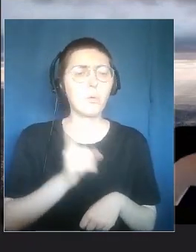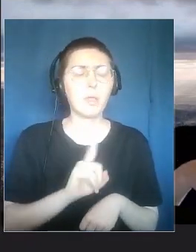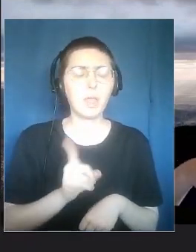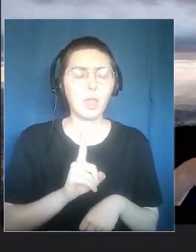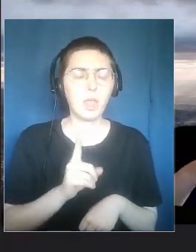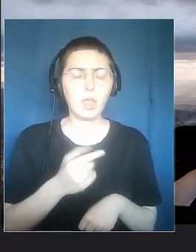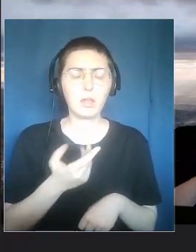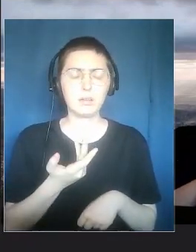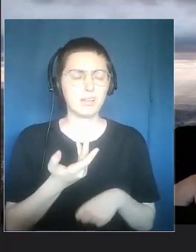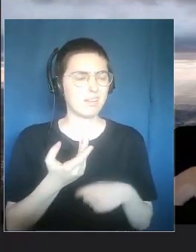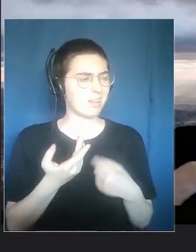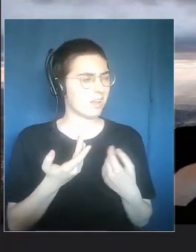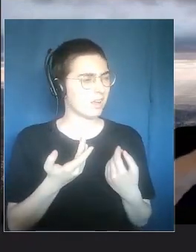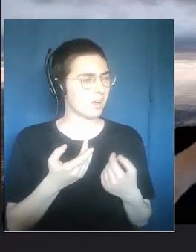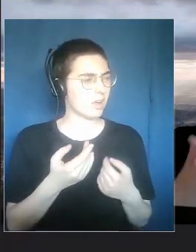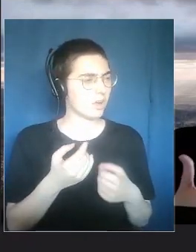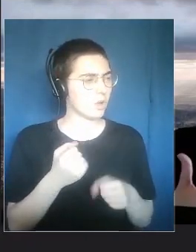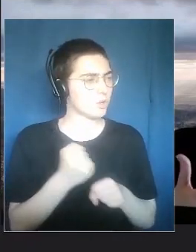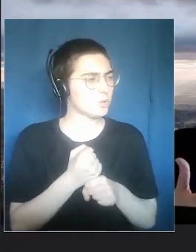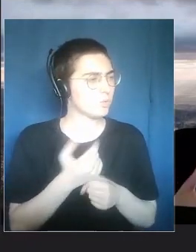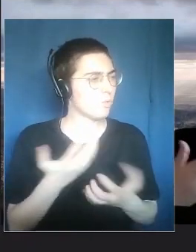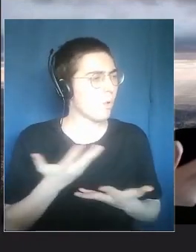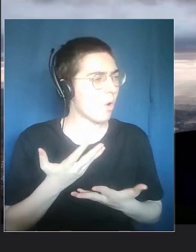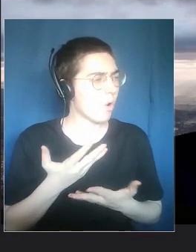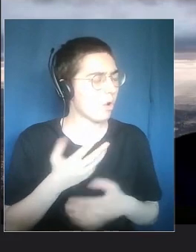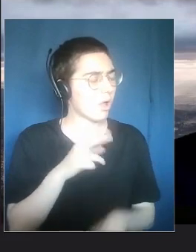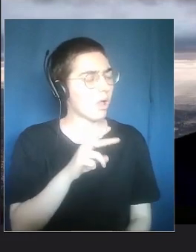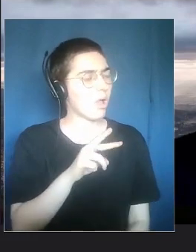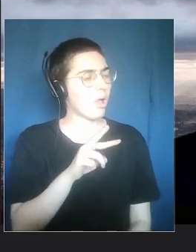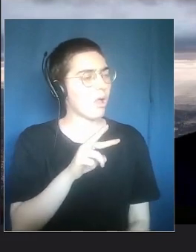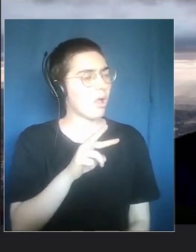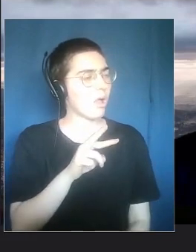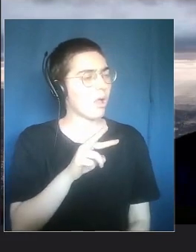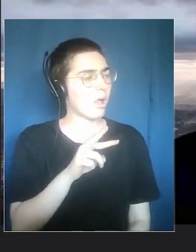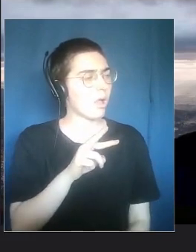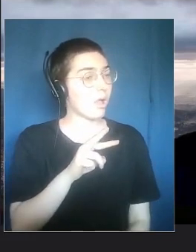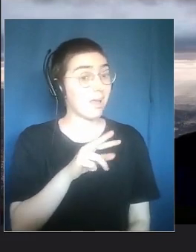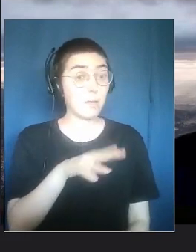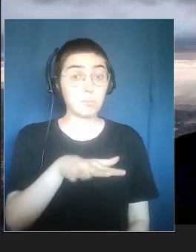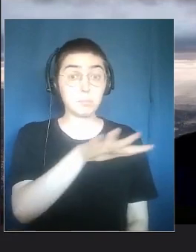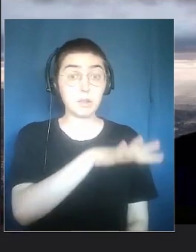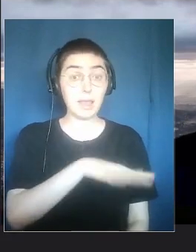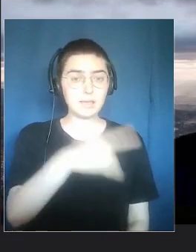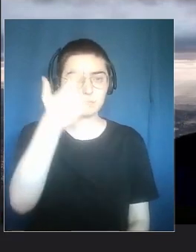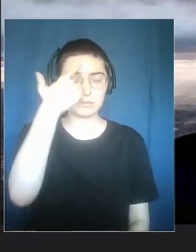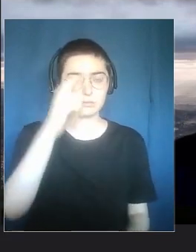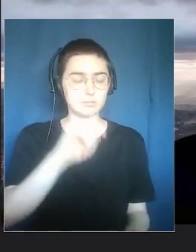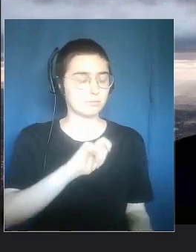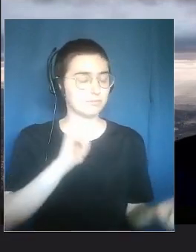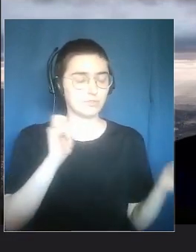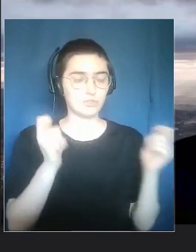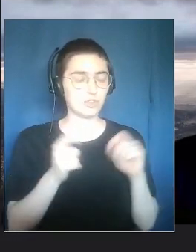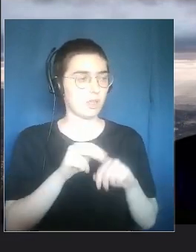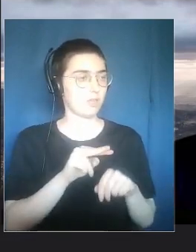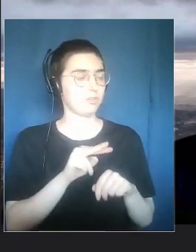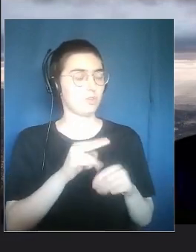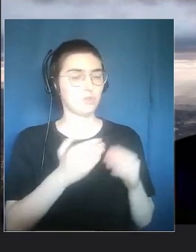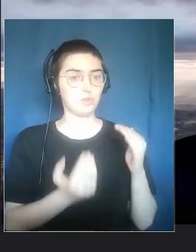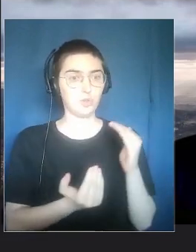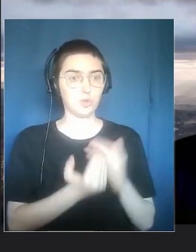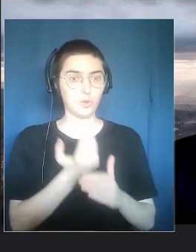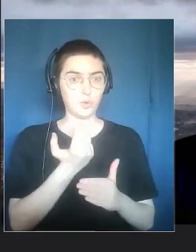on a river. And I look at them with a new gaze, what they are doing.